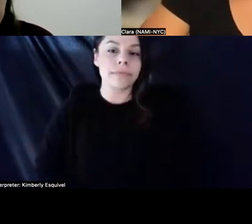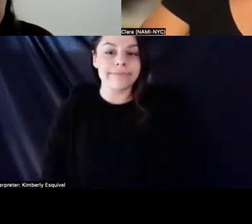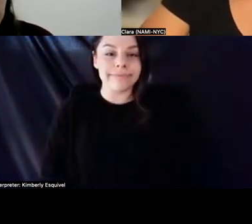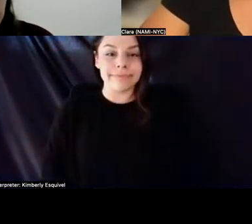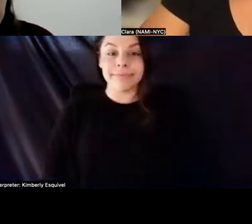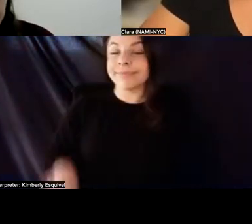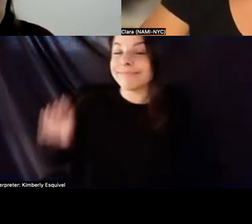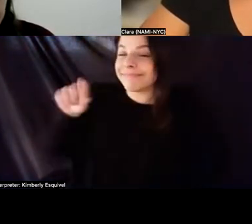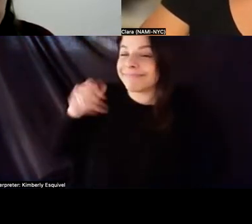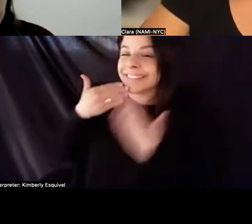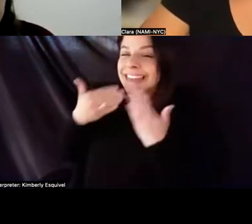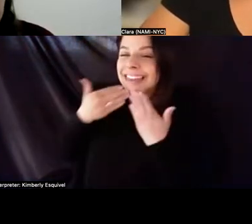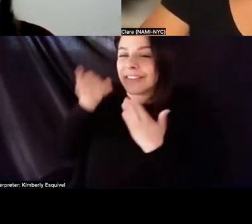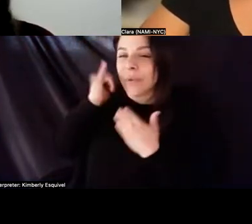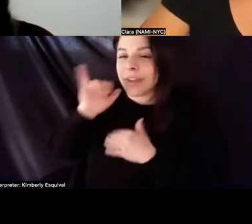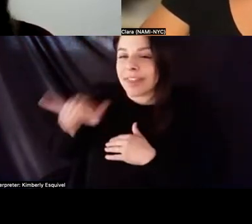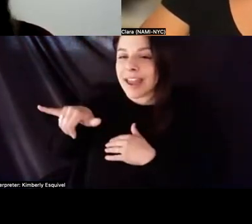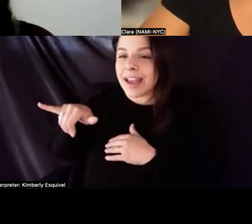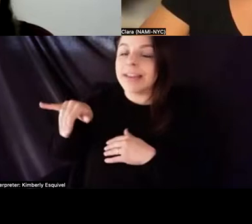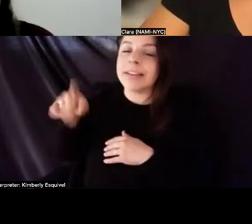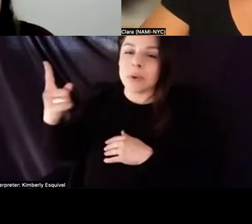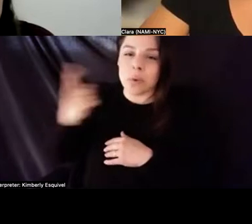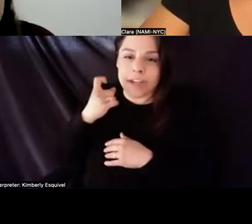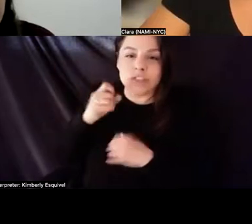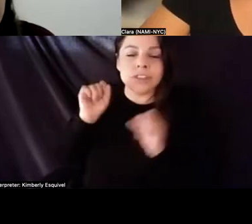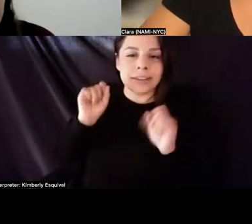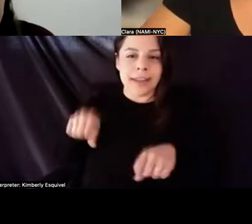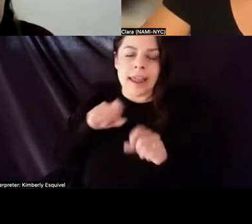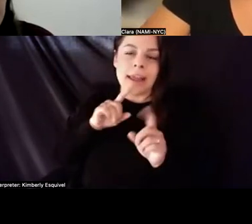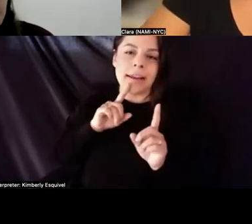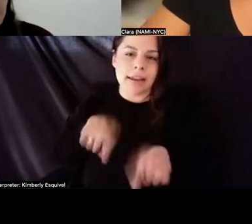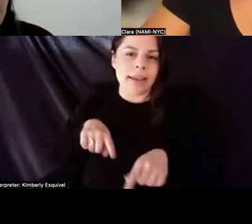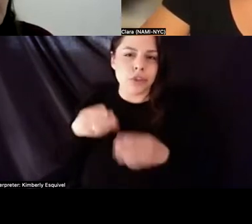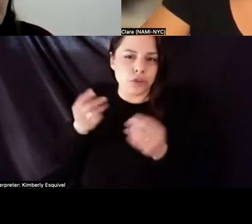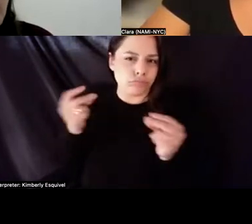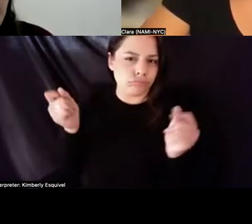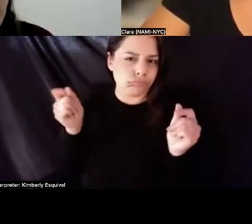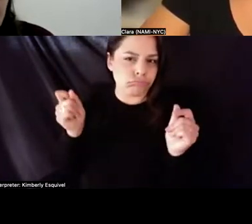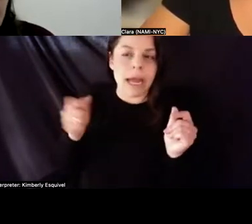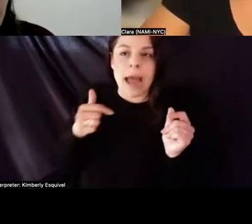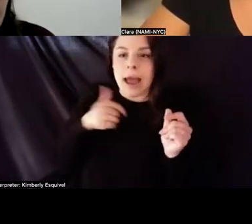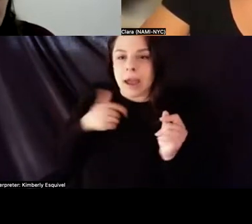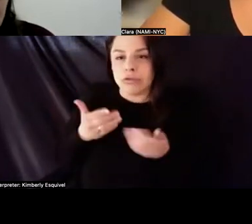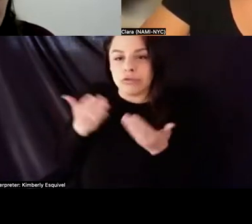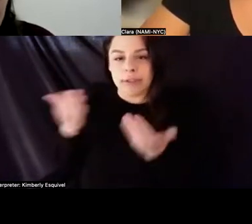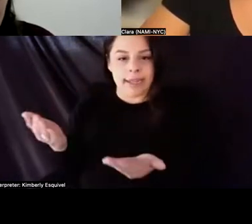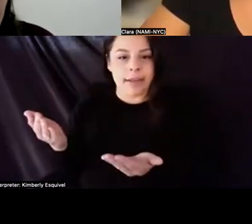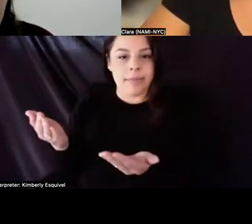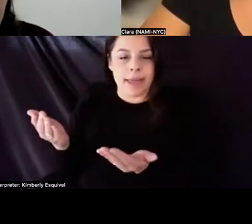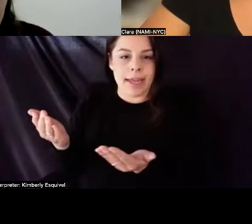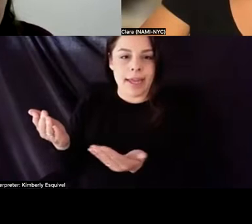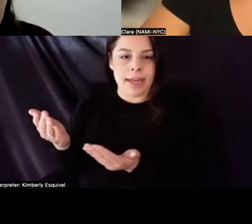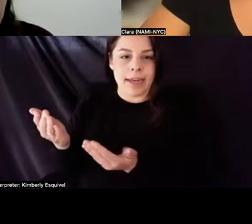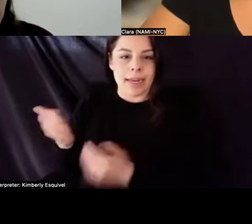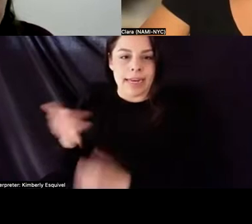Yeah. Thank you for that question. I can field it briefly. So, um, I would recommend, even if it